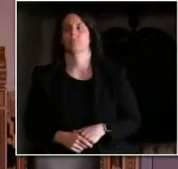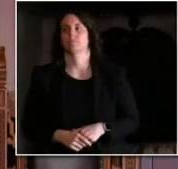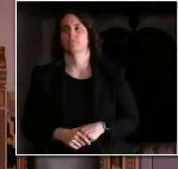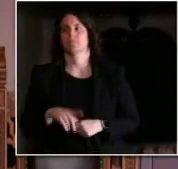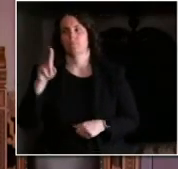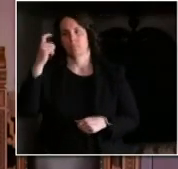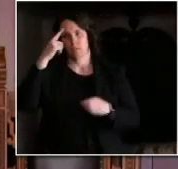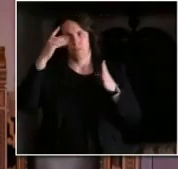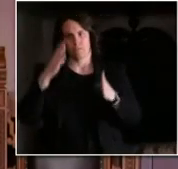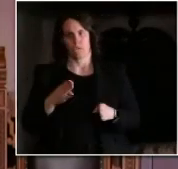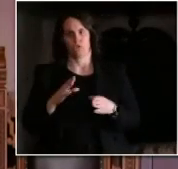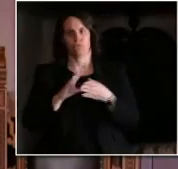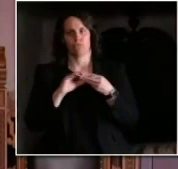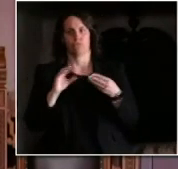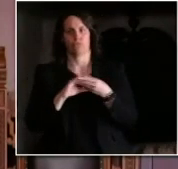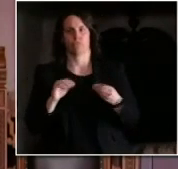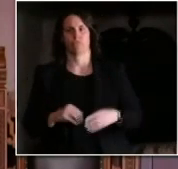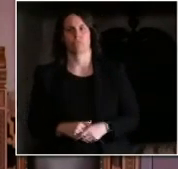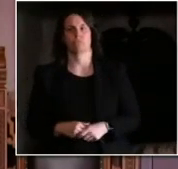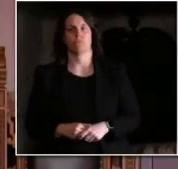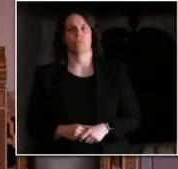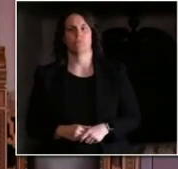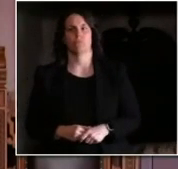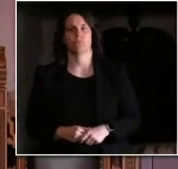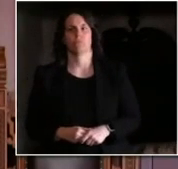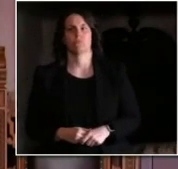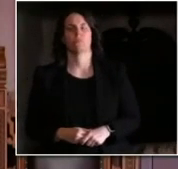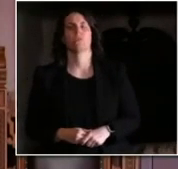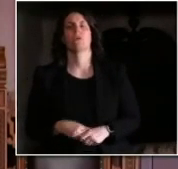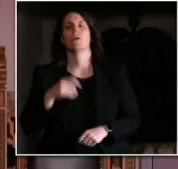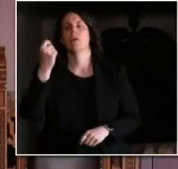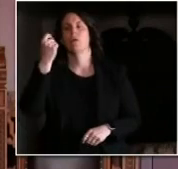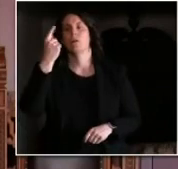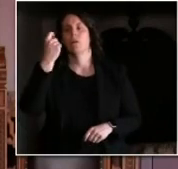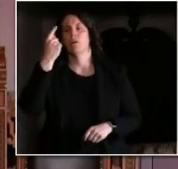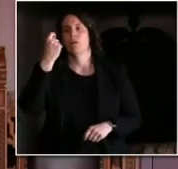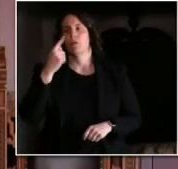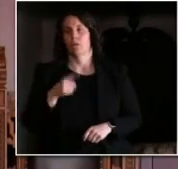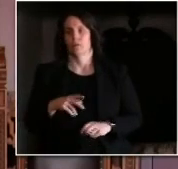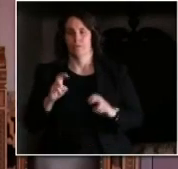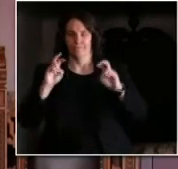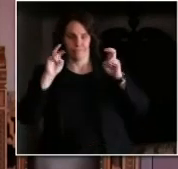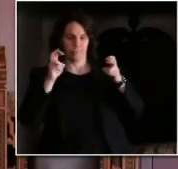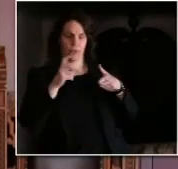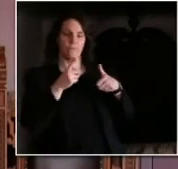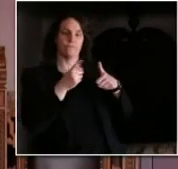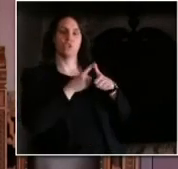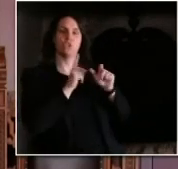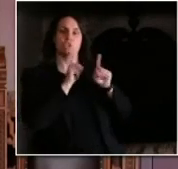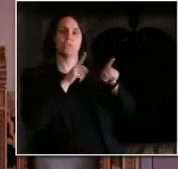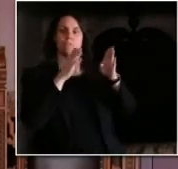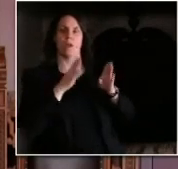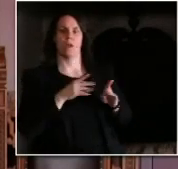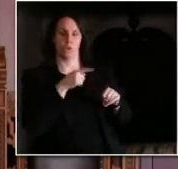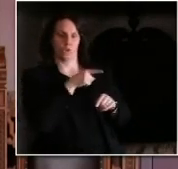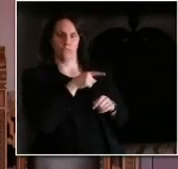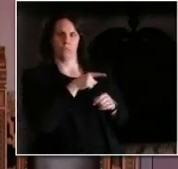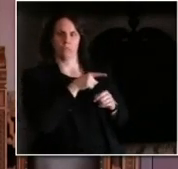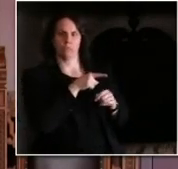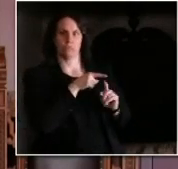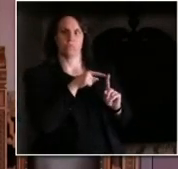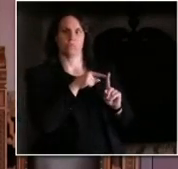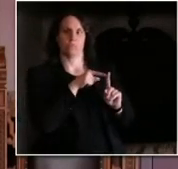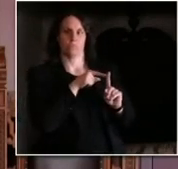were not included or was in there, and they were taken out of the bill.